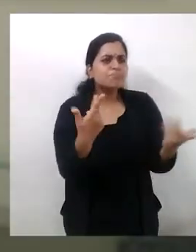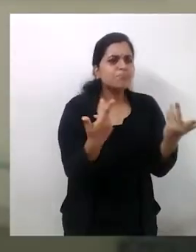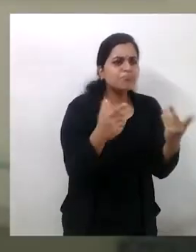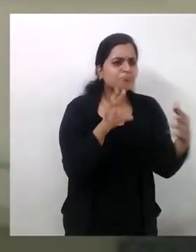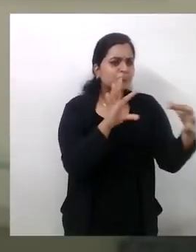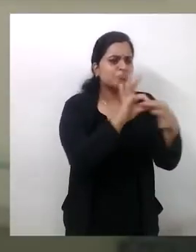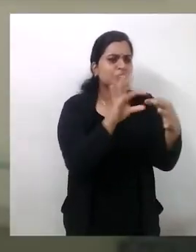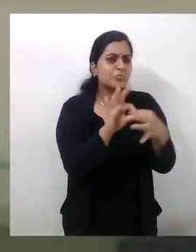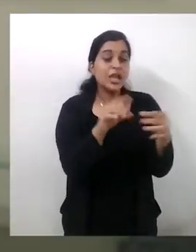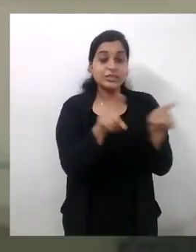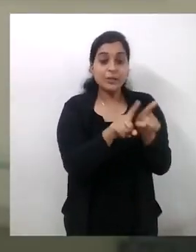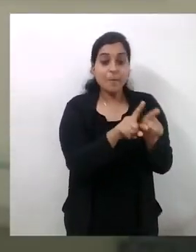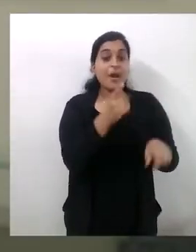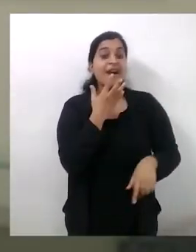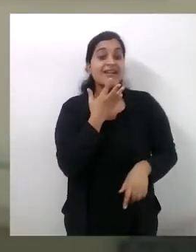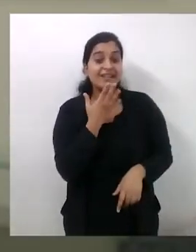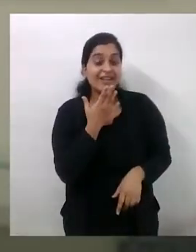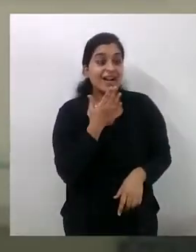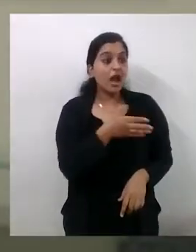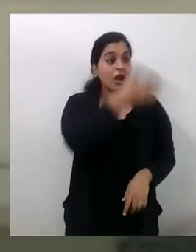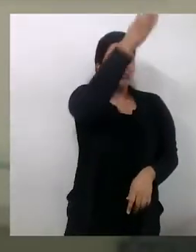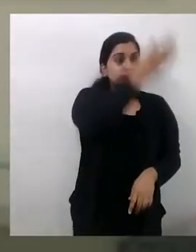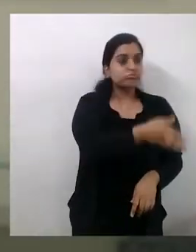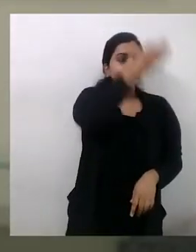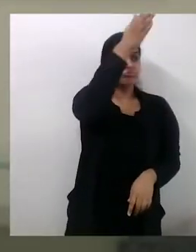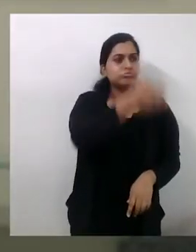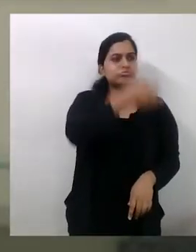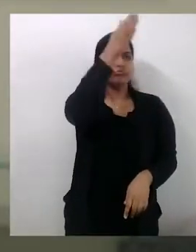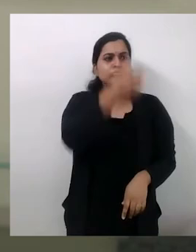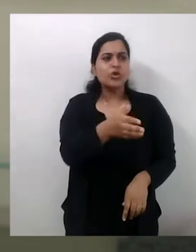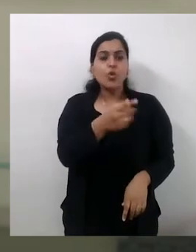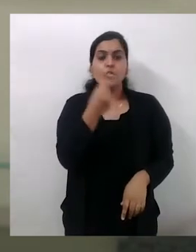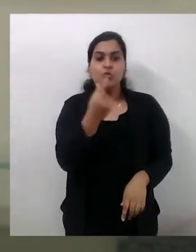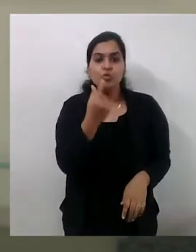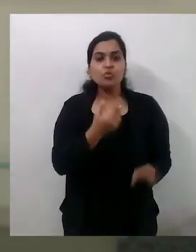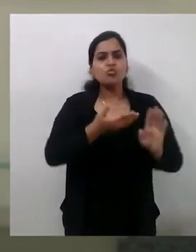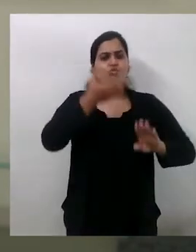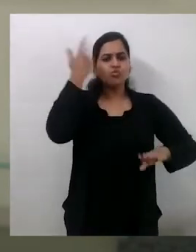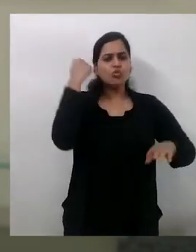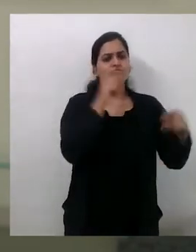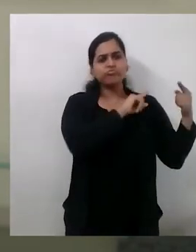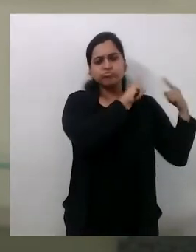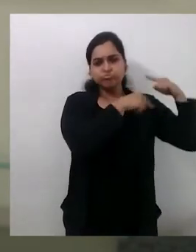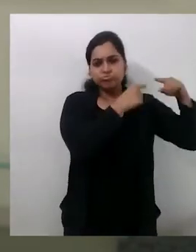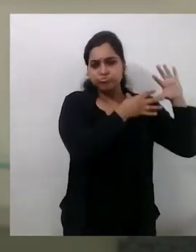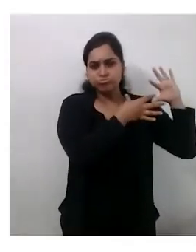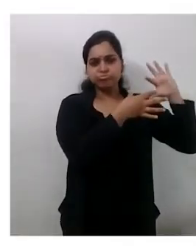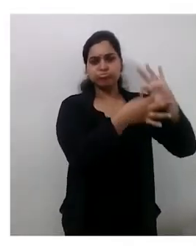The flat planes of colour and the diagonal divisions are both devices that were used by Indian miniaturists.